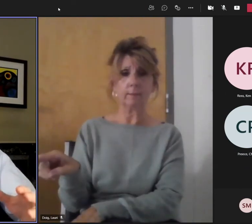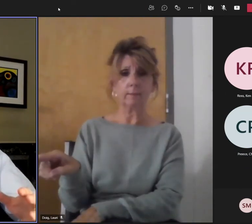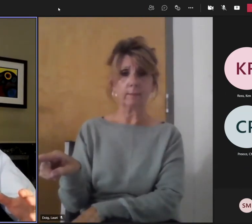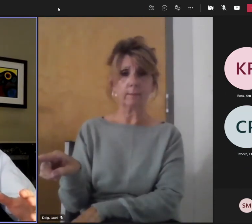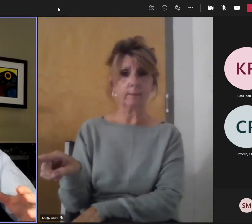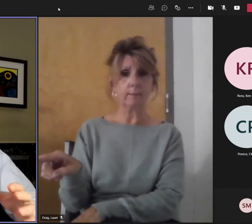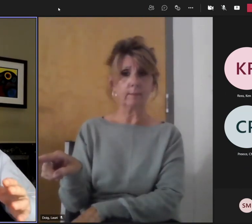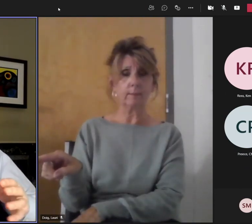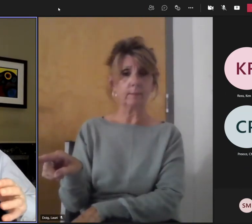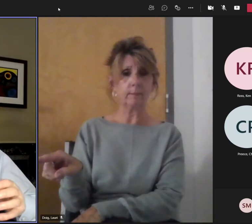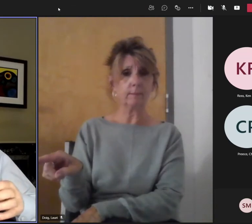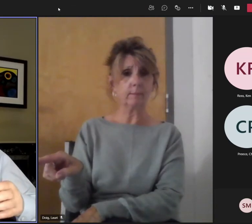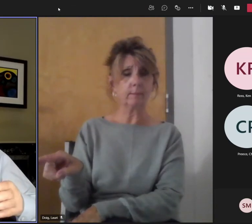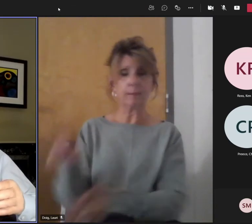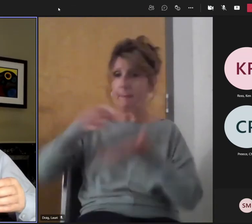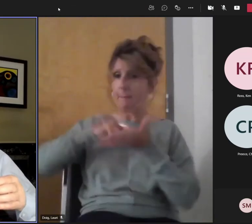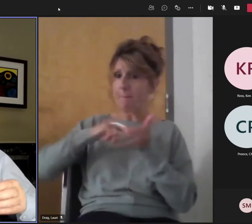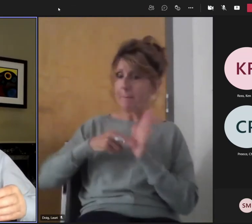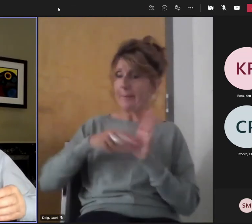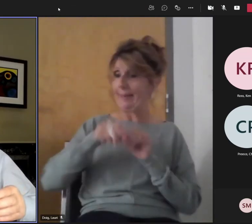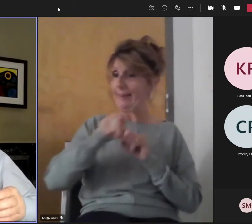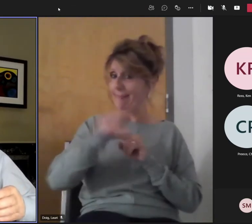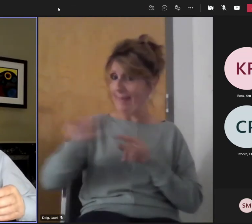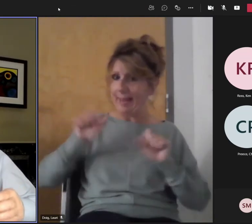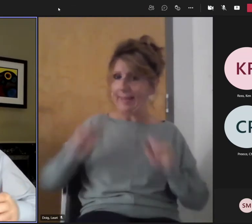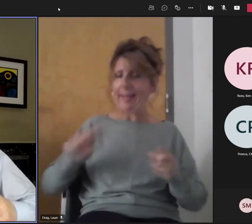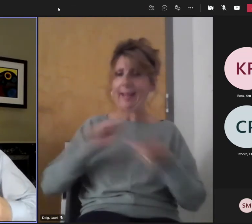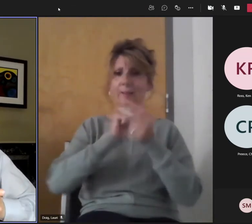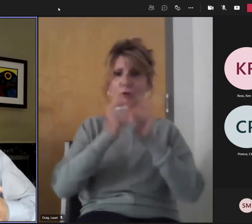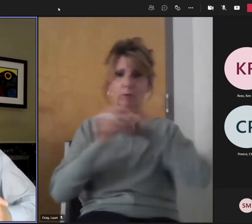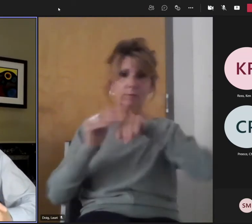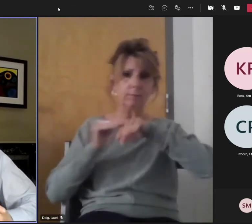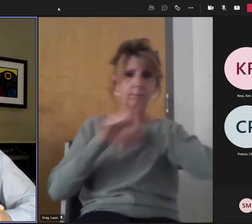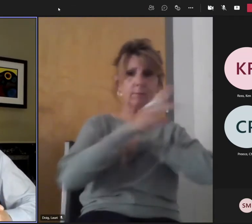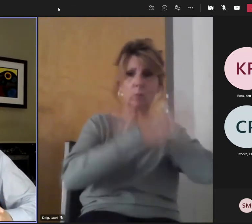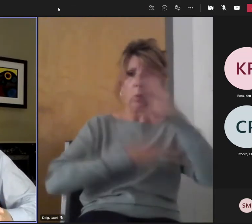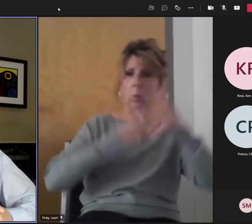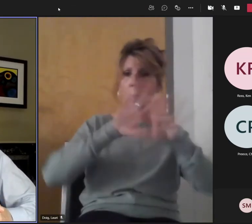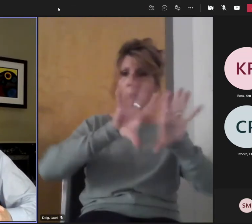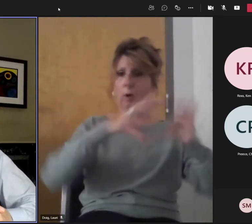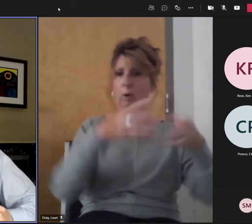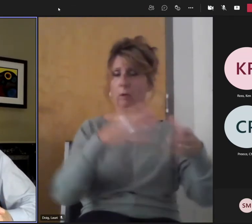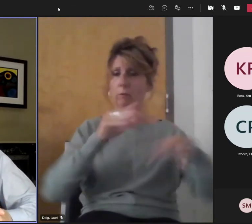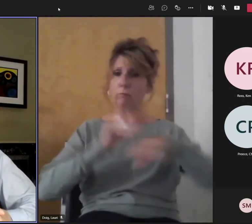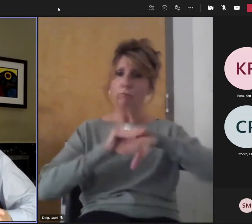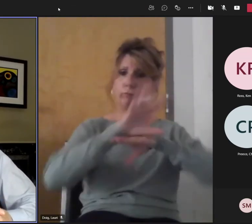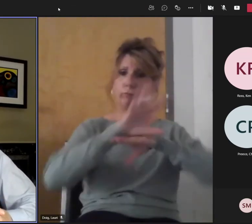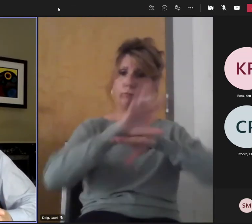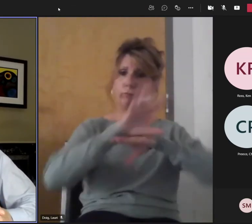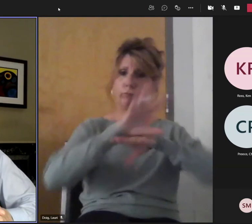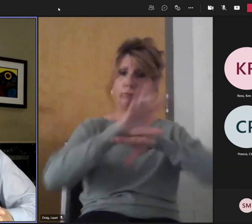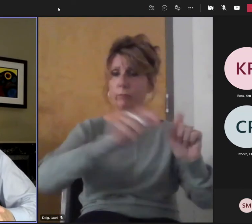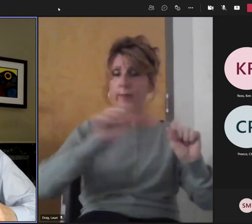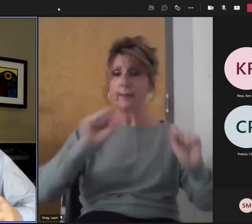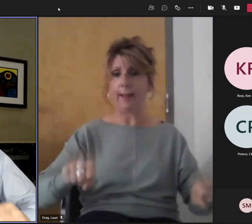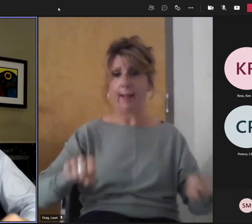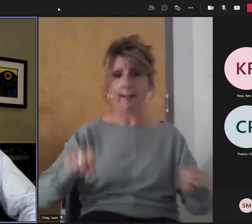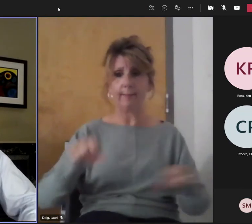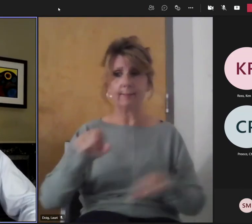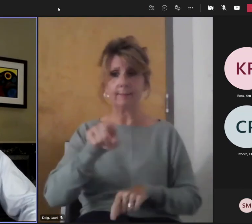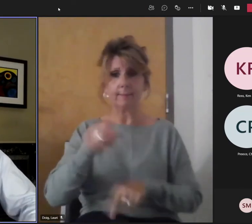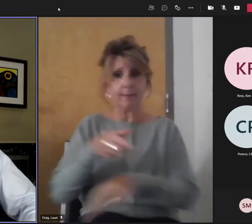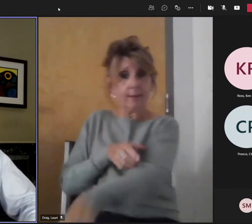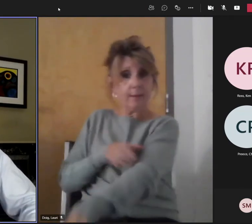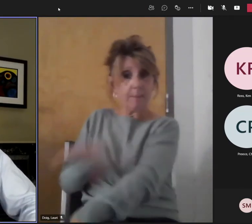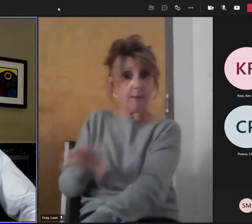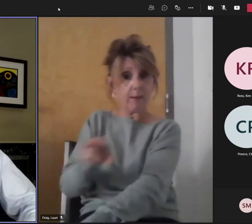gates of the world, change the world. That's what this is about. And what students as change makers, you need two ingredients, I guess I'll say. One is